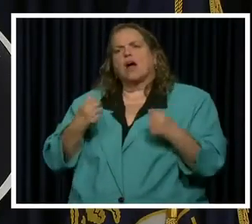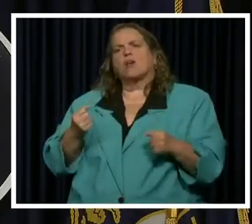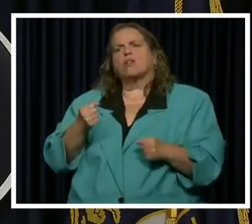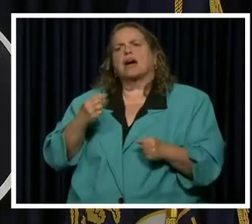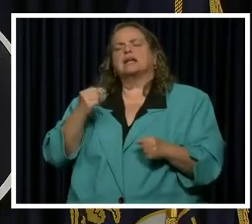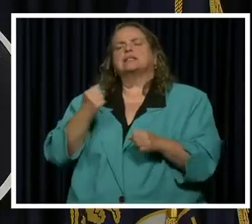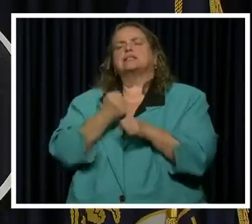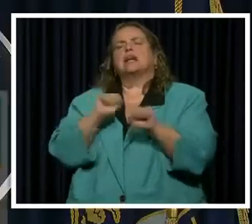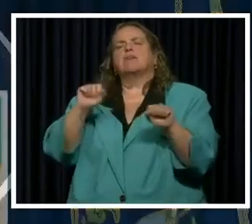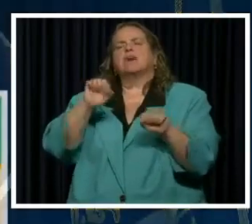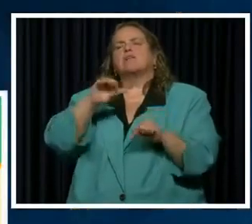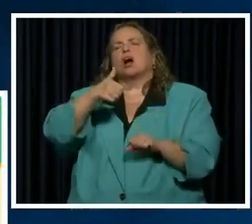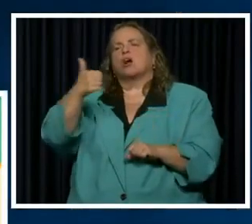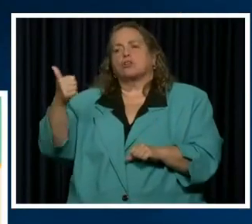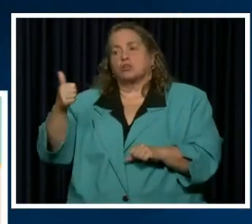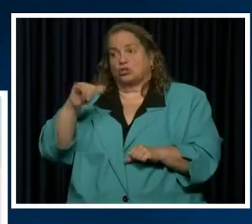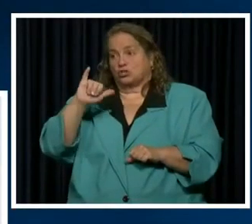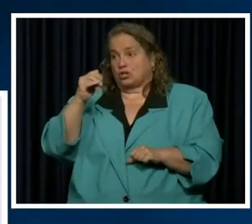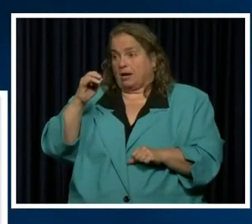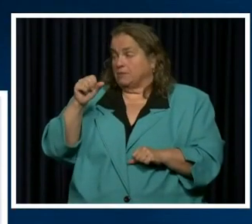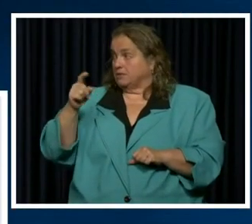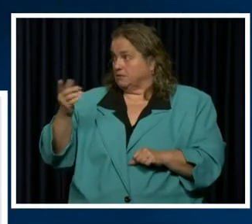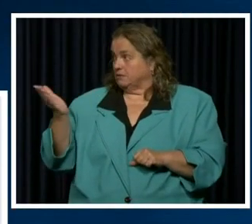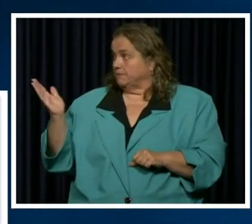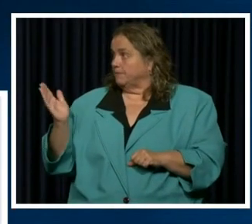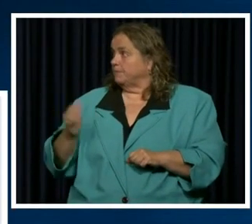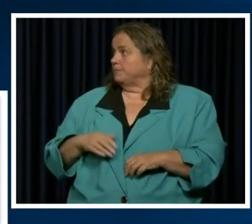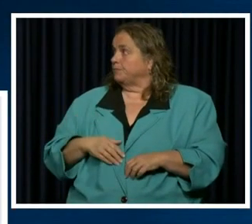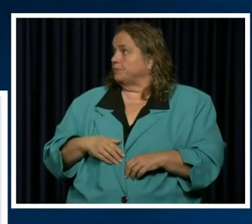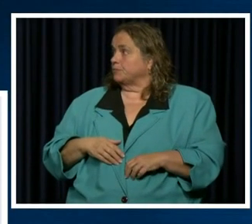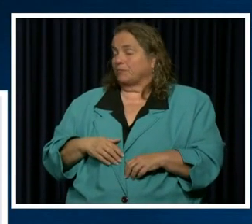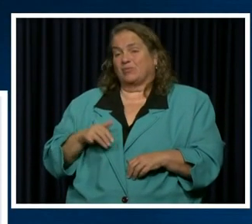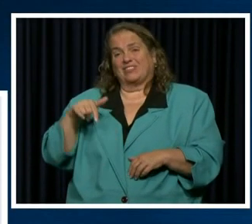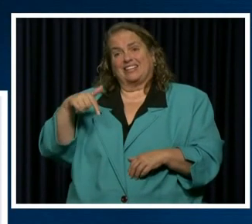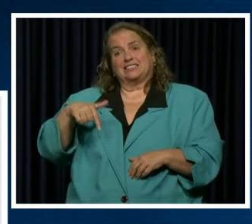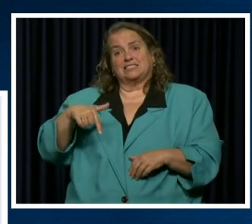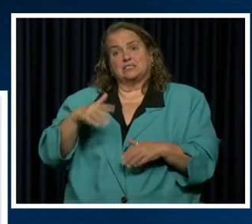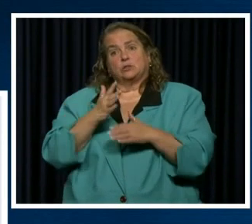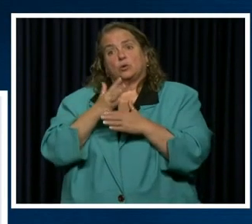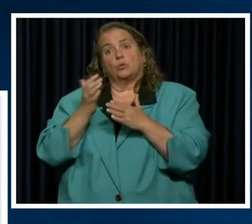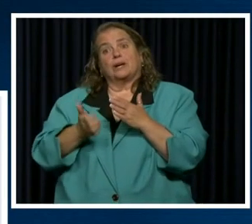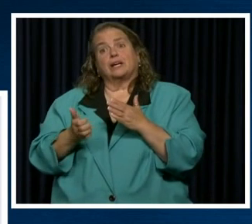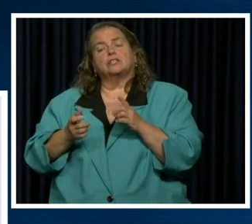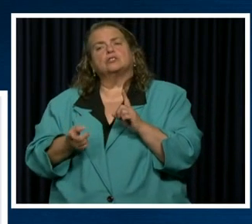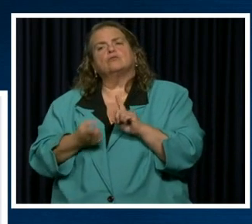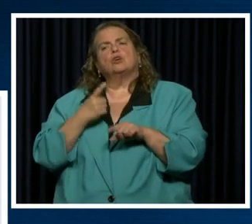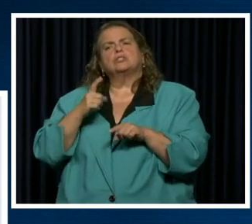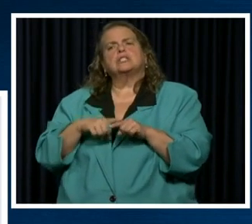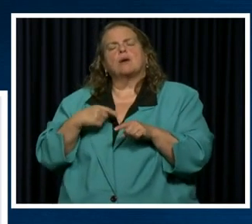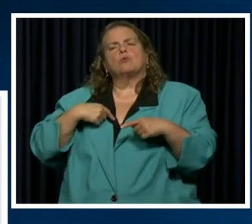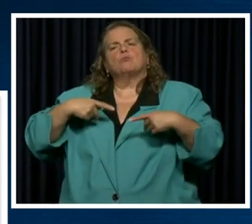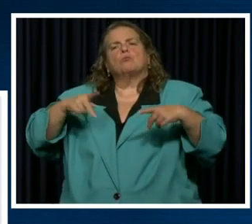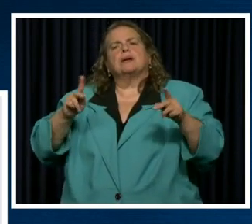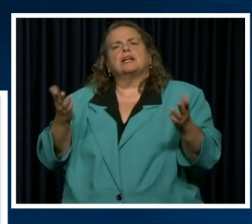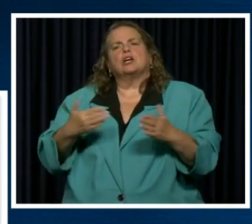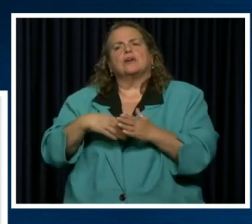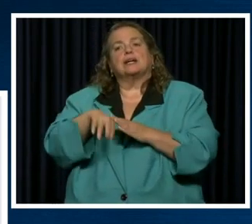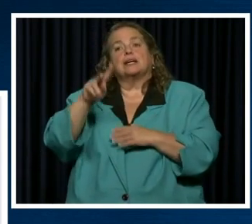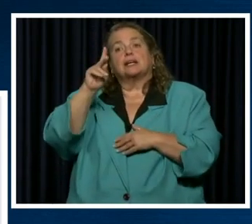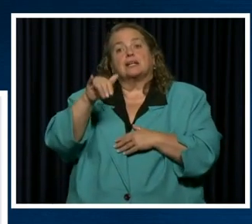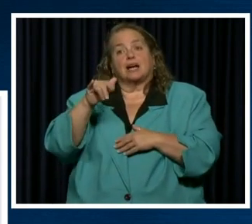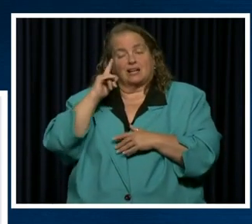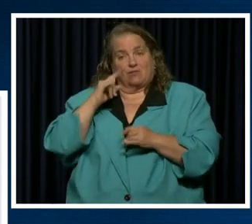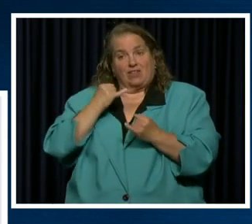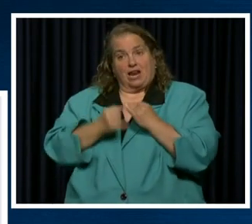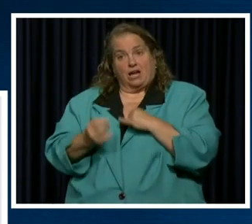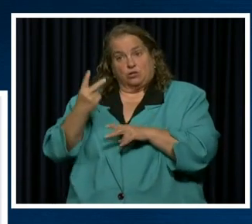James, if we could show the new slide on gatherings. So this weekend is the first time we're going to permit in Kentucky for the last two